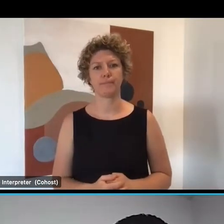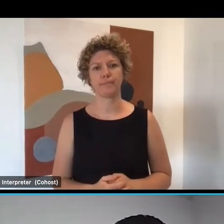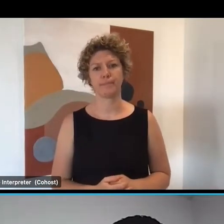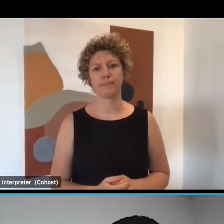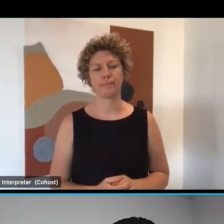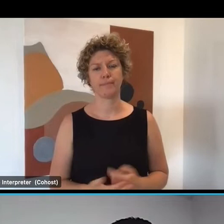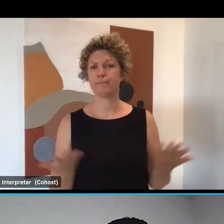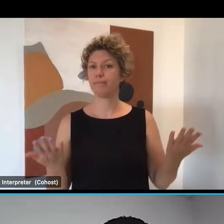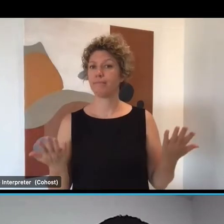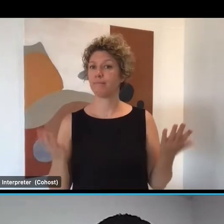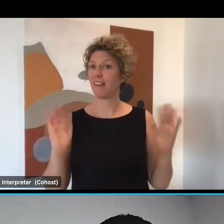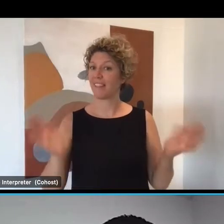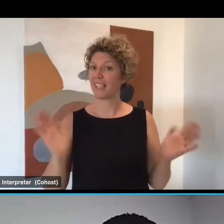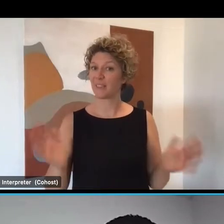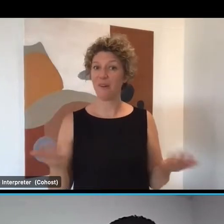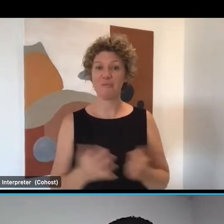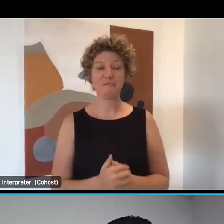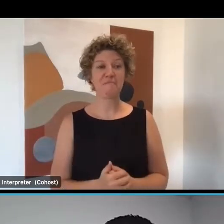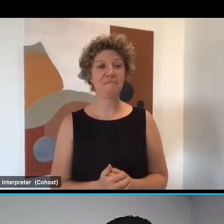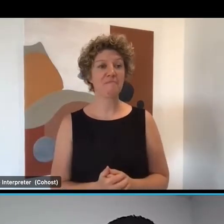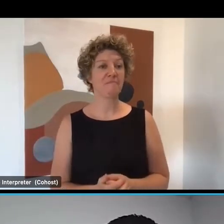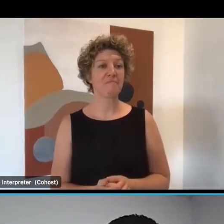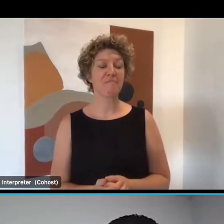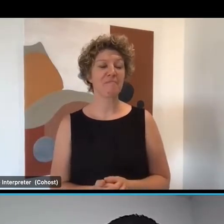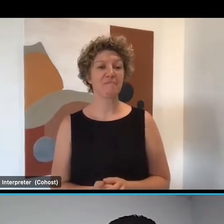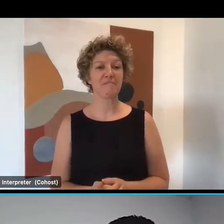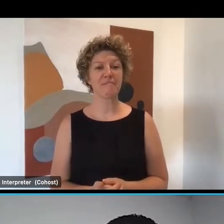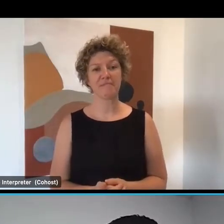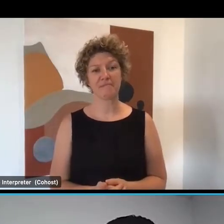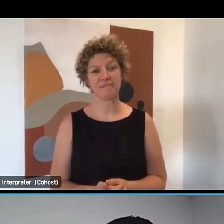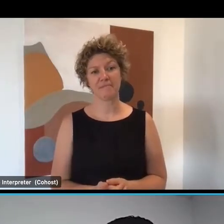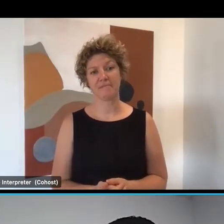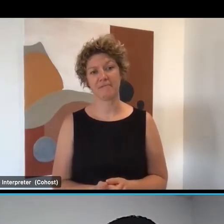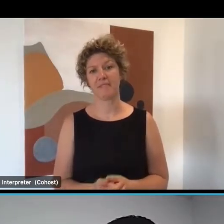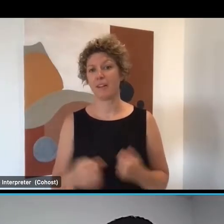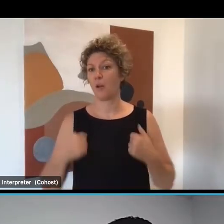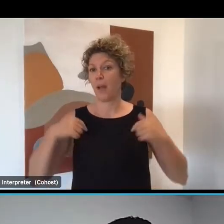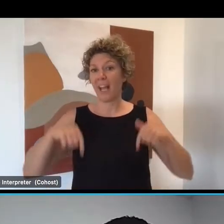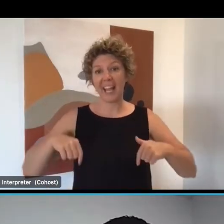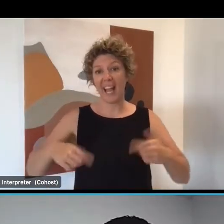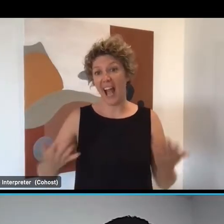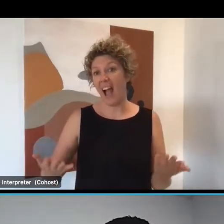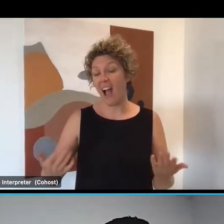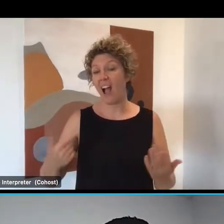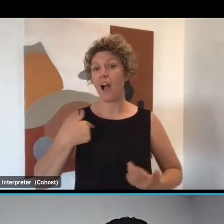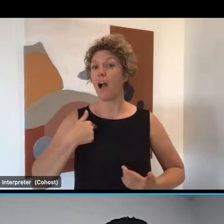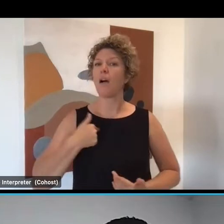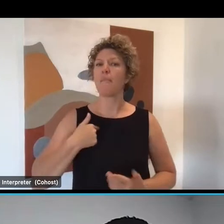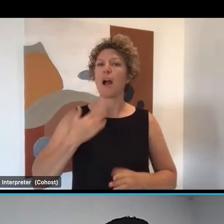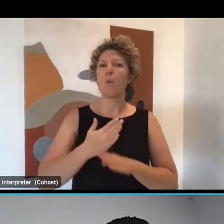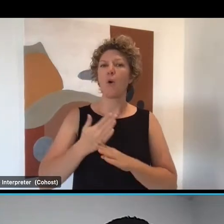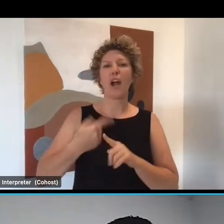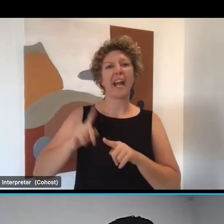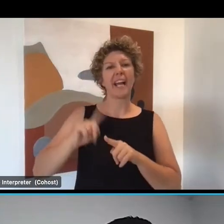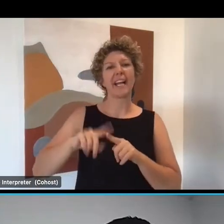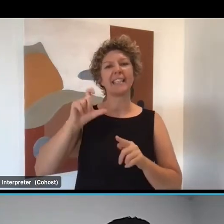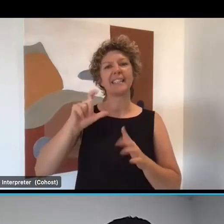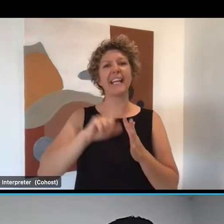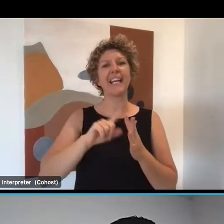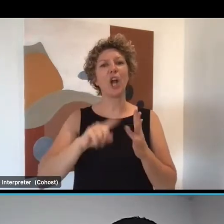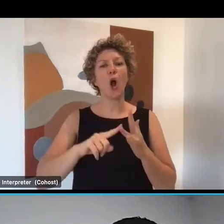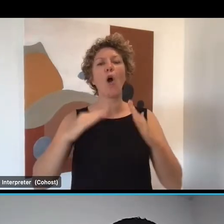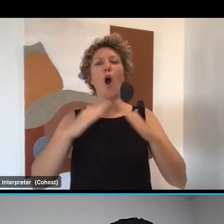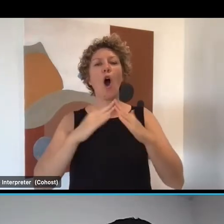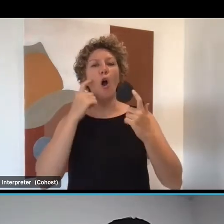There you go. That's us. We're here. My background is CEO of a home care